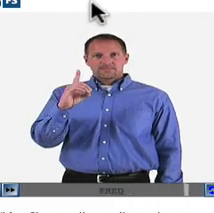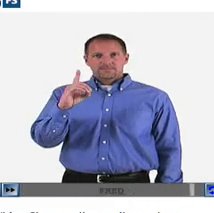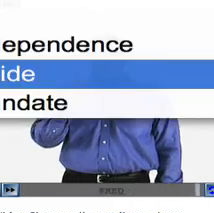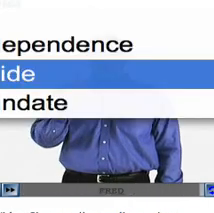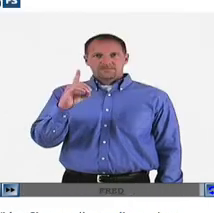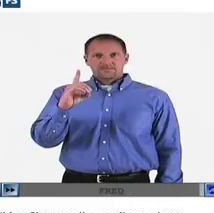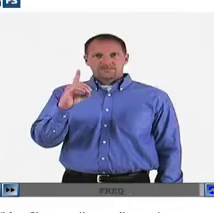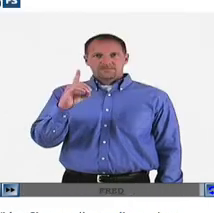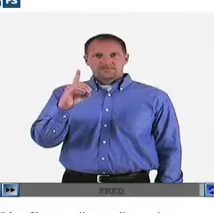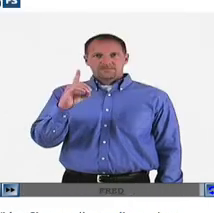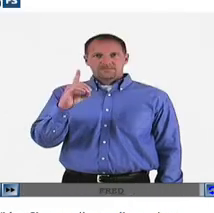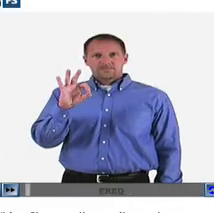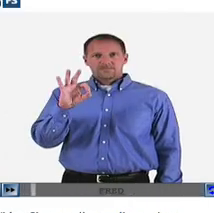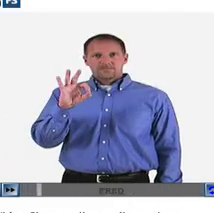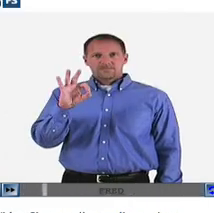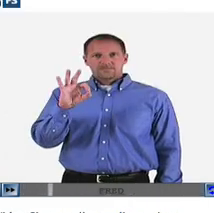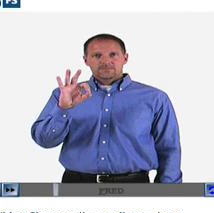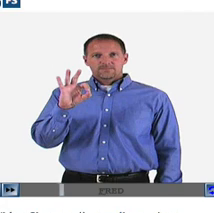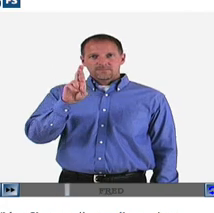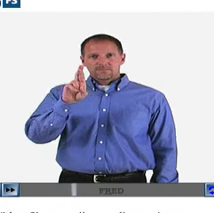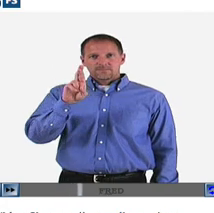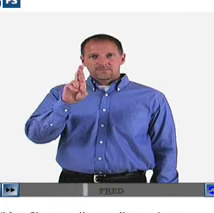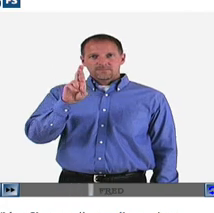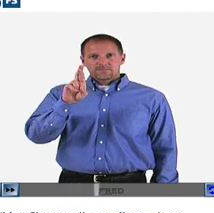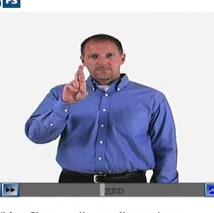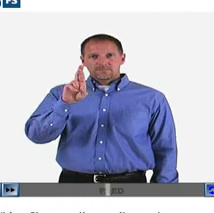I'll type in, I love you.